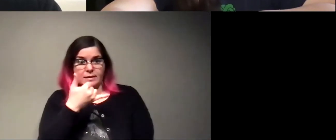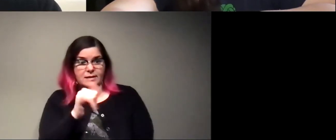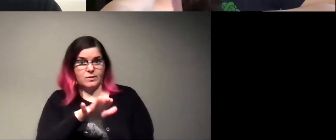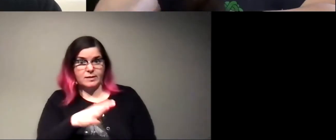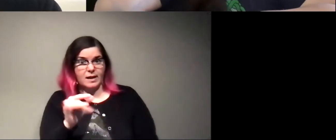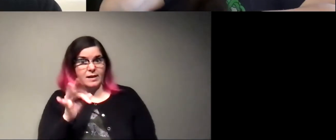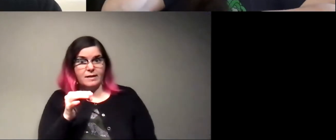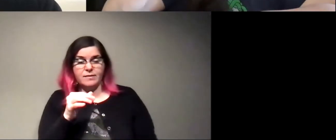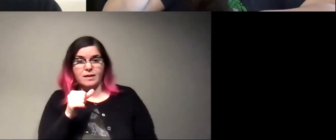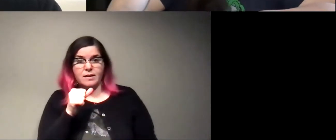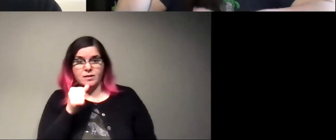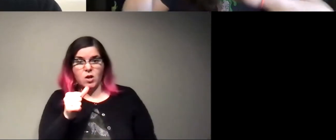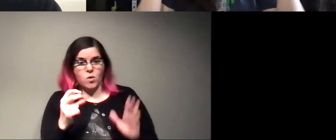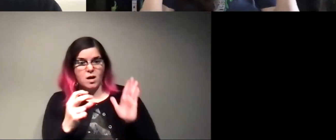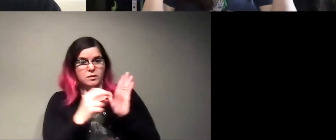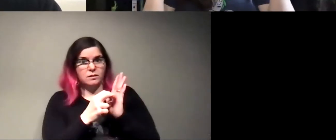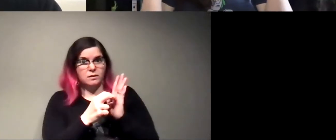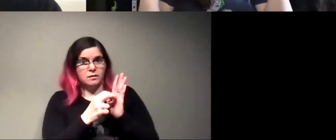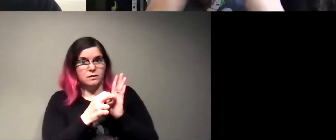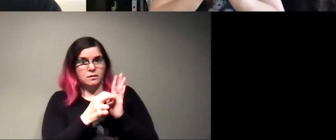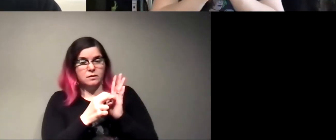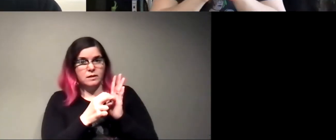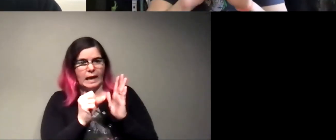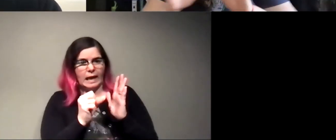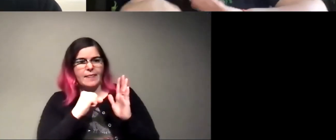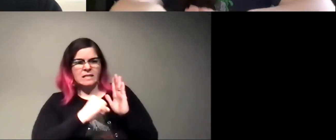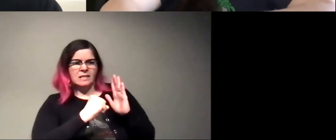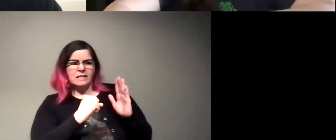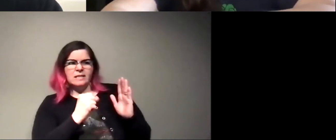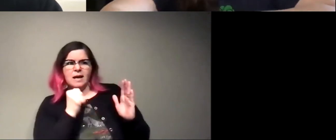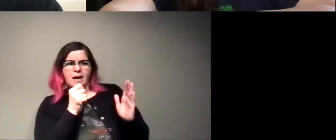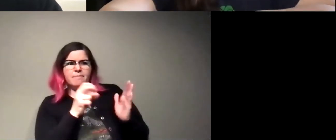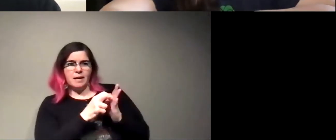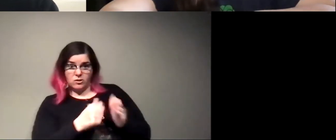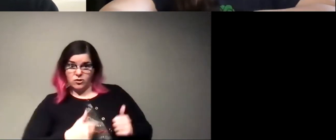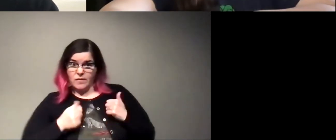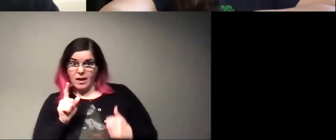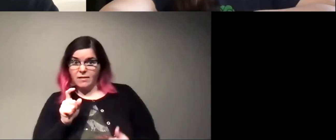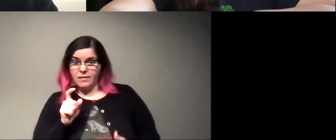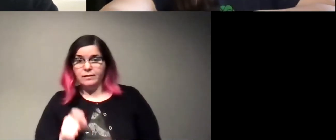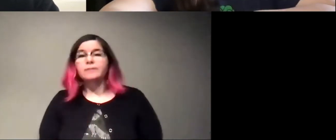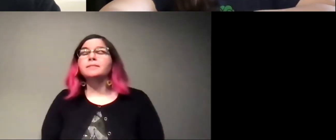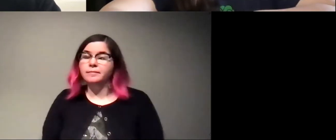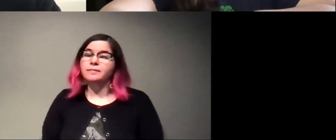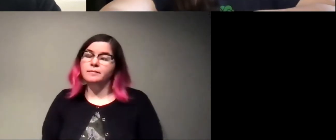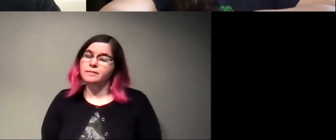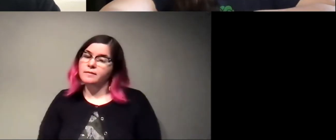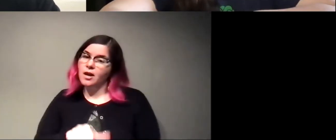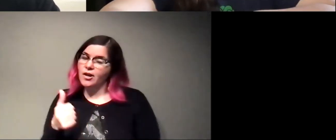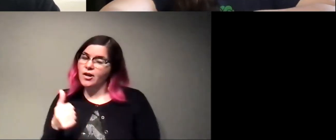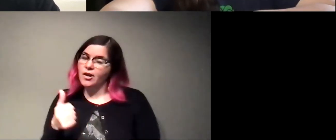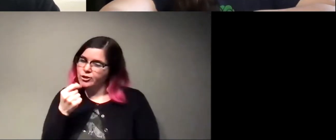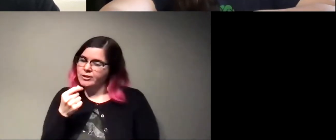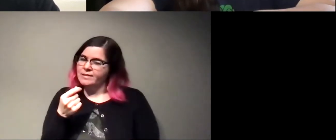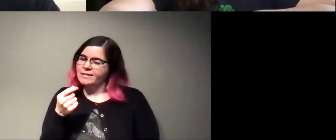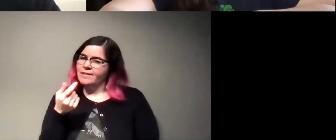they don't eventually bite something? Like can they resist the urge to bite and survive? Uh, yes. So that's, that's another interesting thing